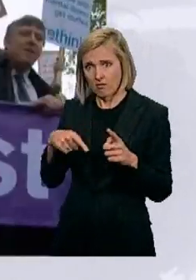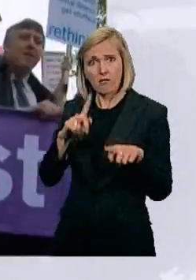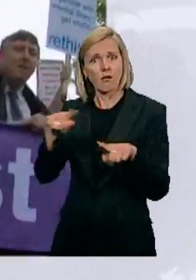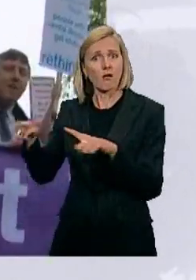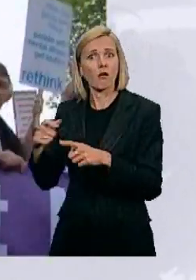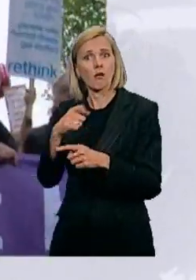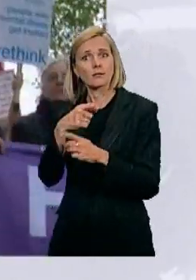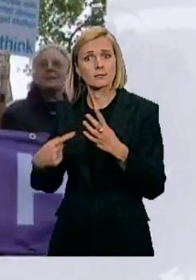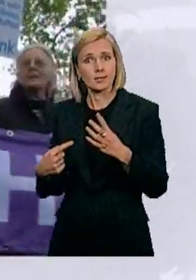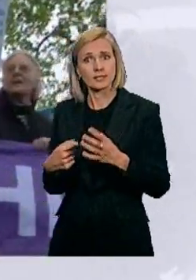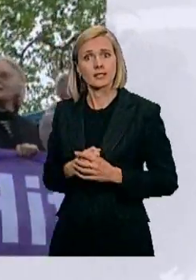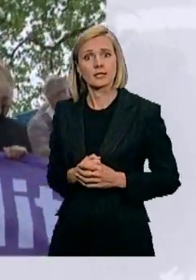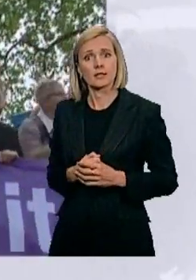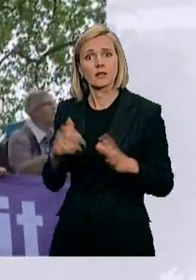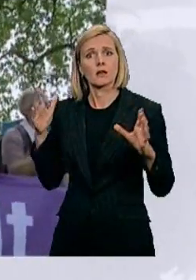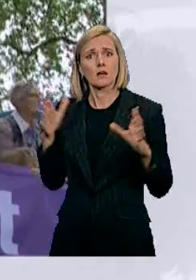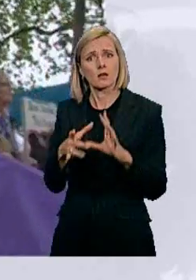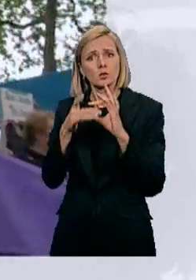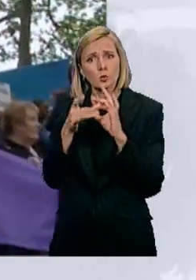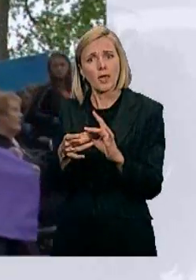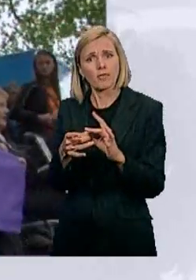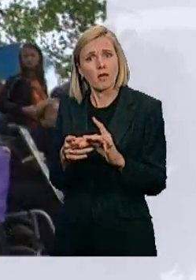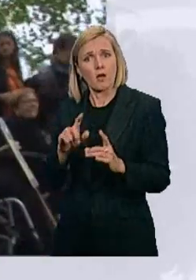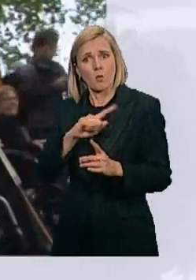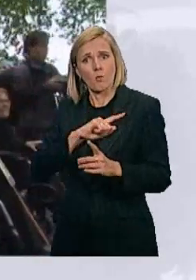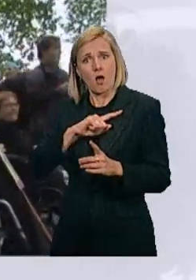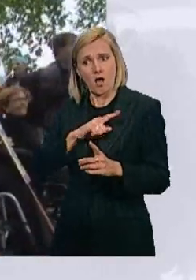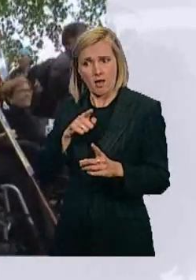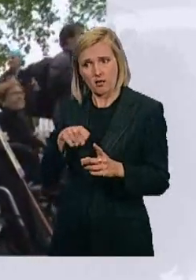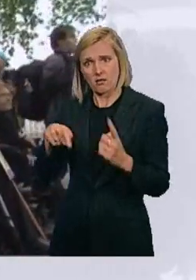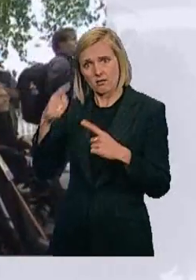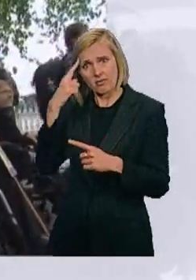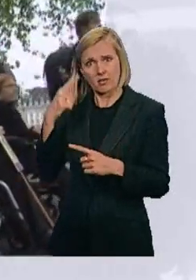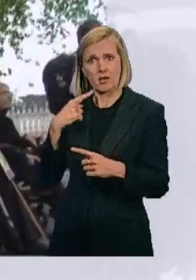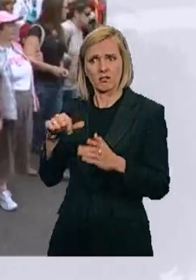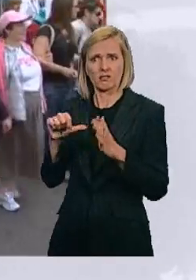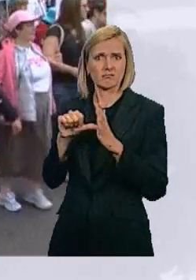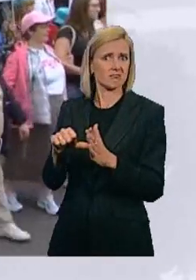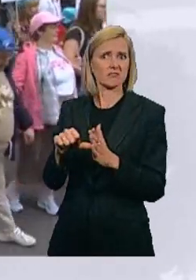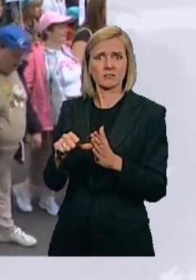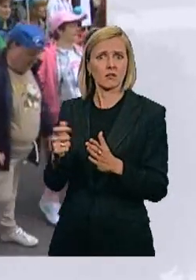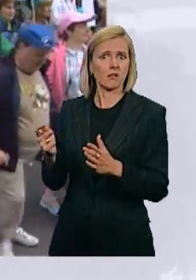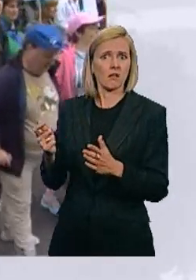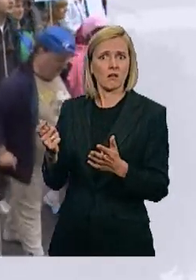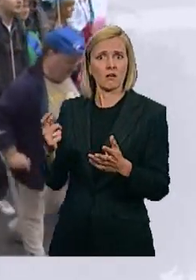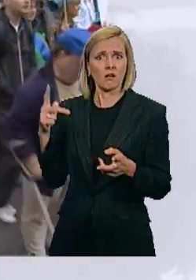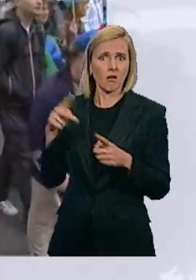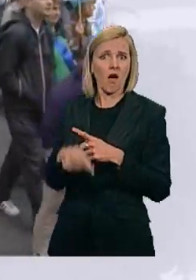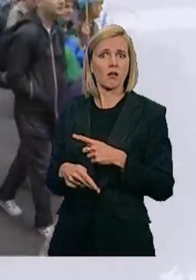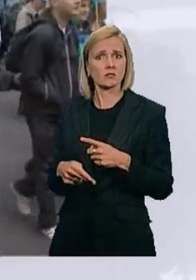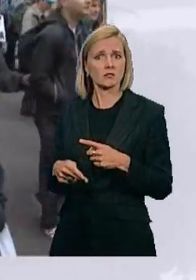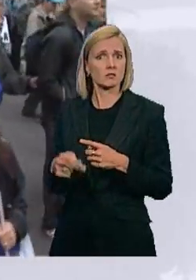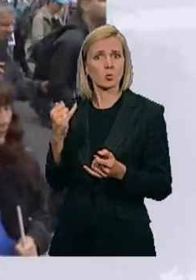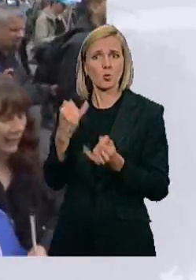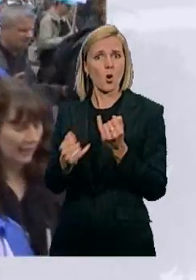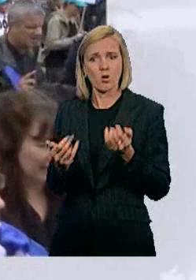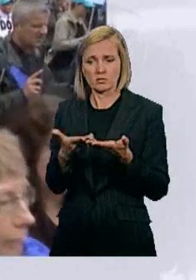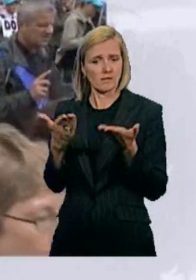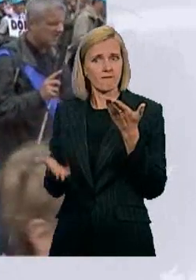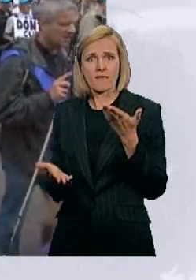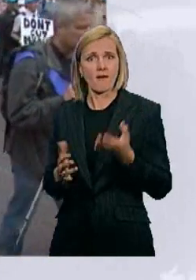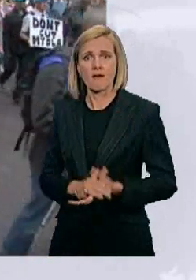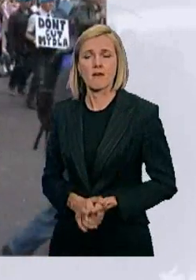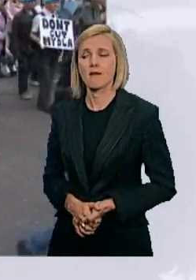what brings them together is they believe they are the hardest hit they claim cuts to local services along with welfare